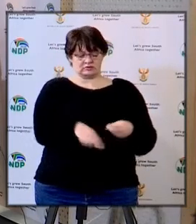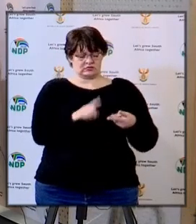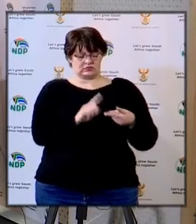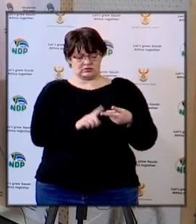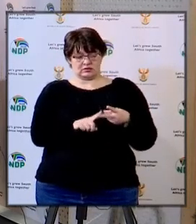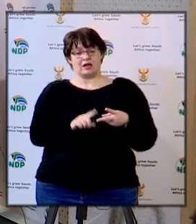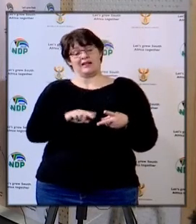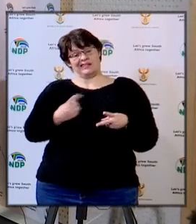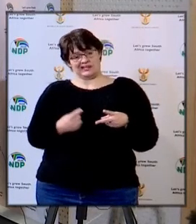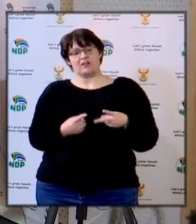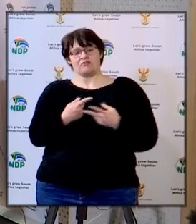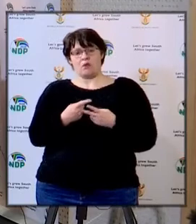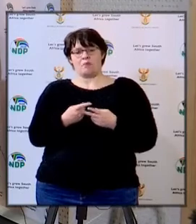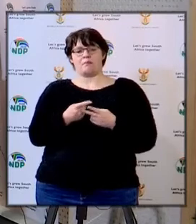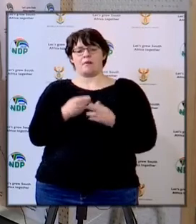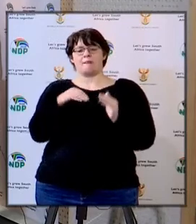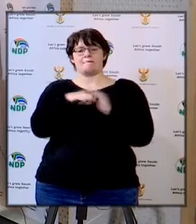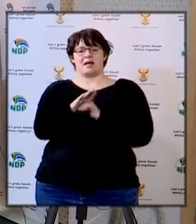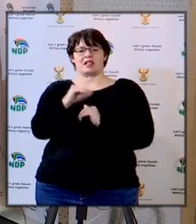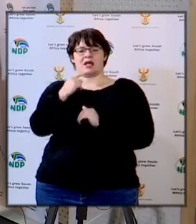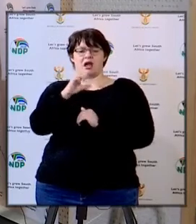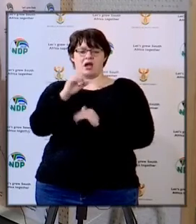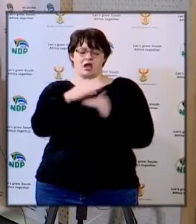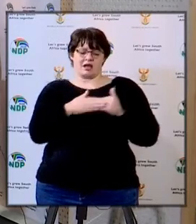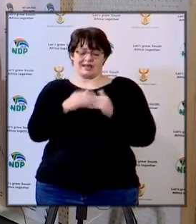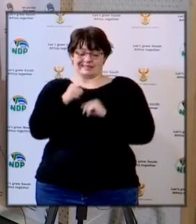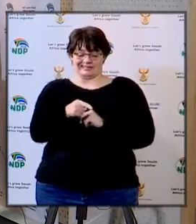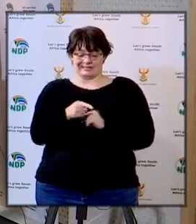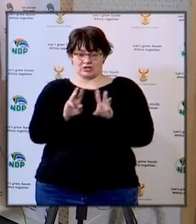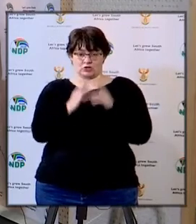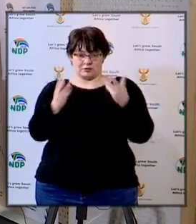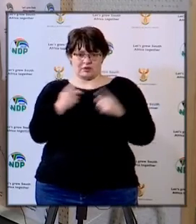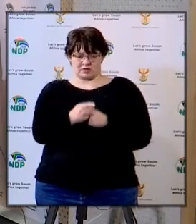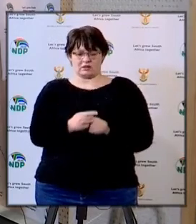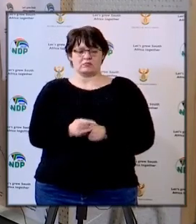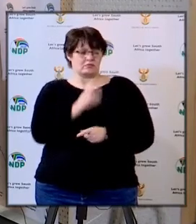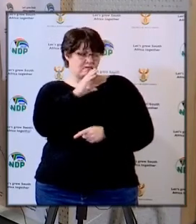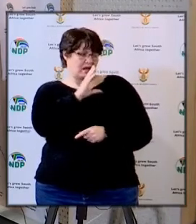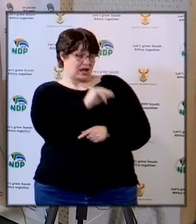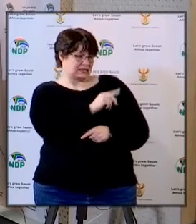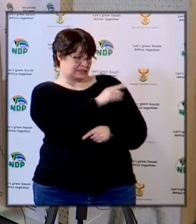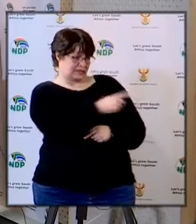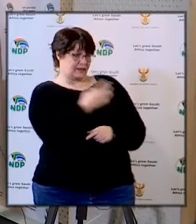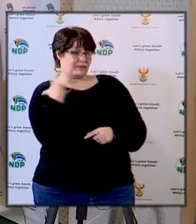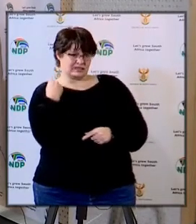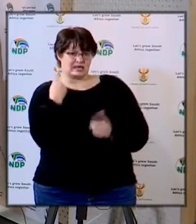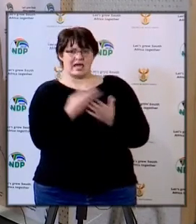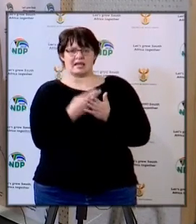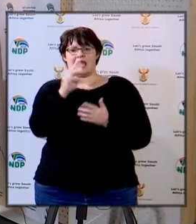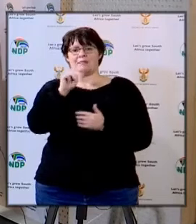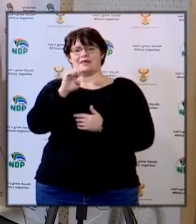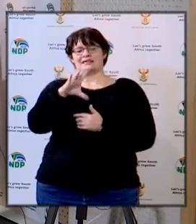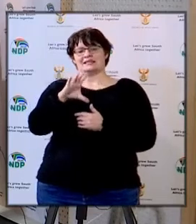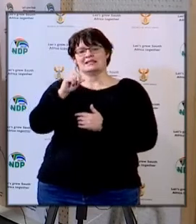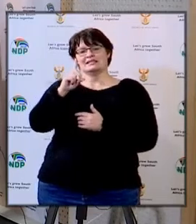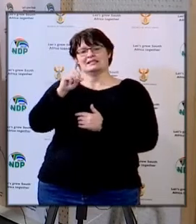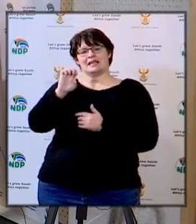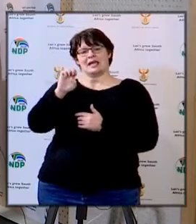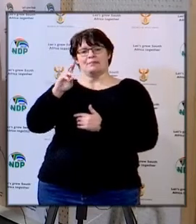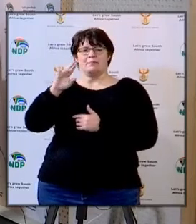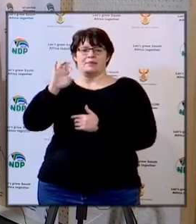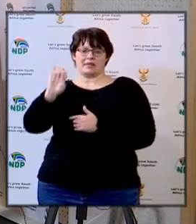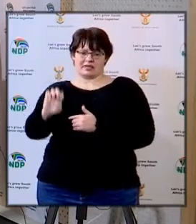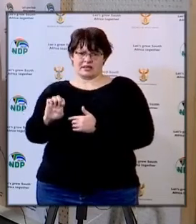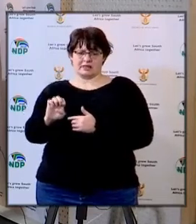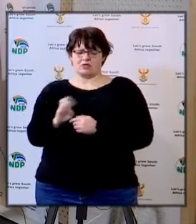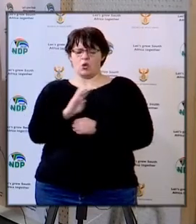kekile from mail and guardian she's asking the minister and mc debbie what informed